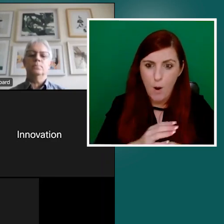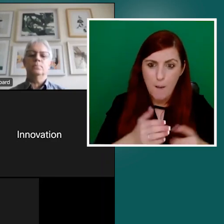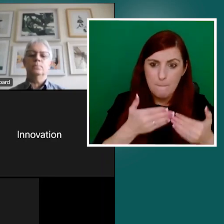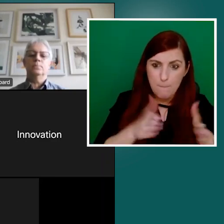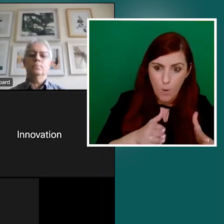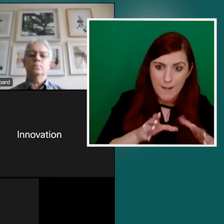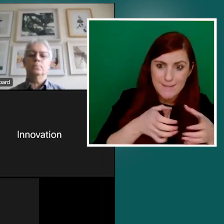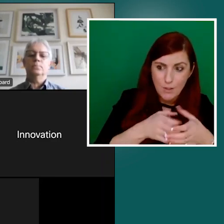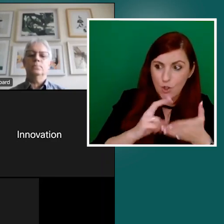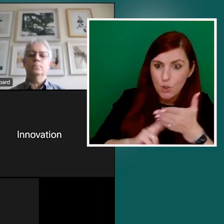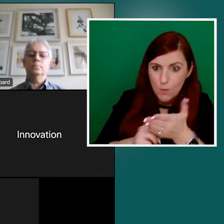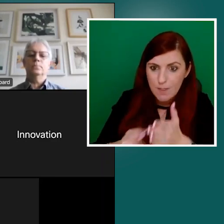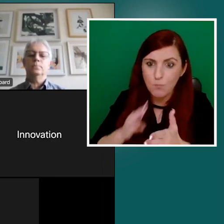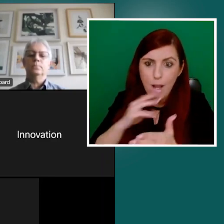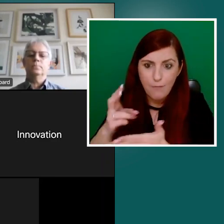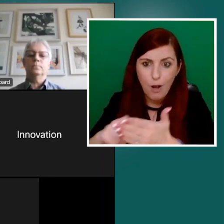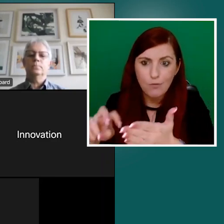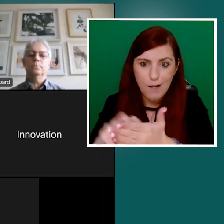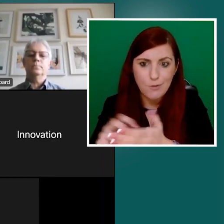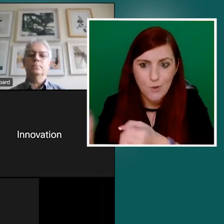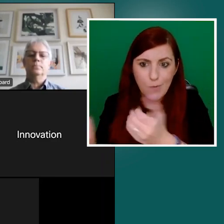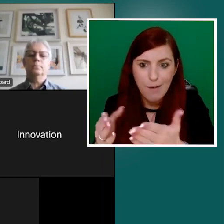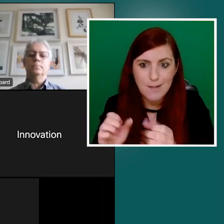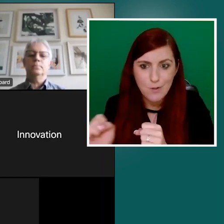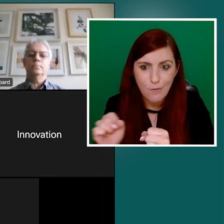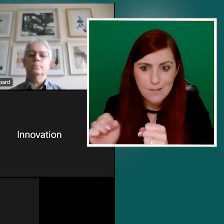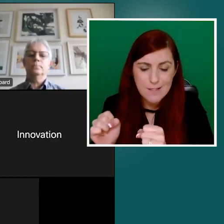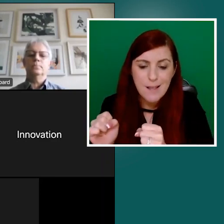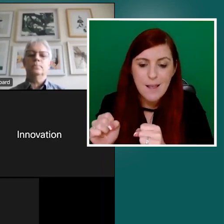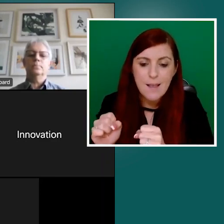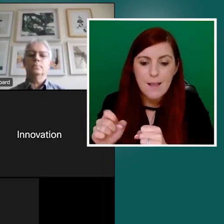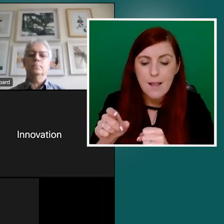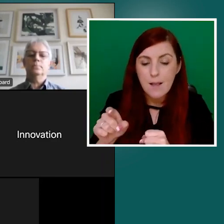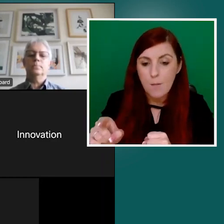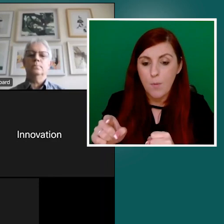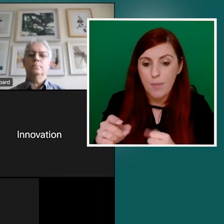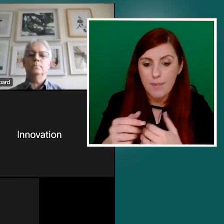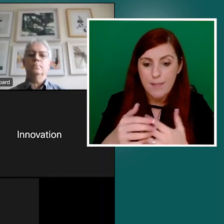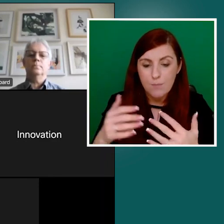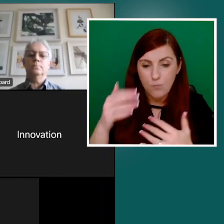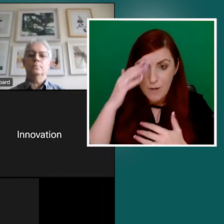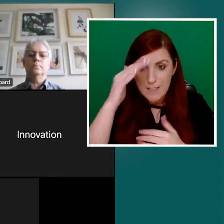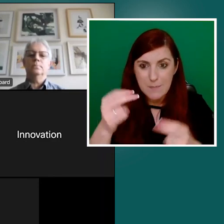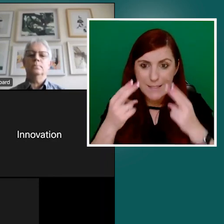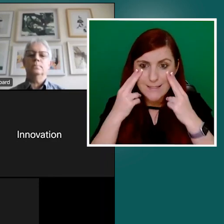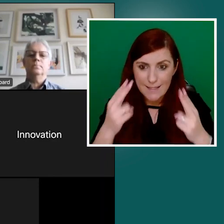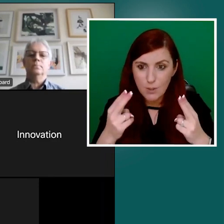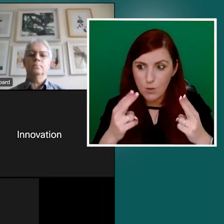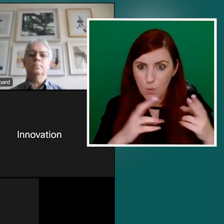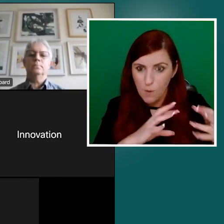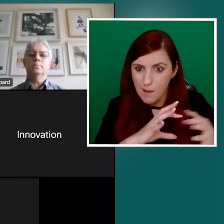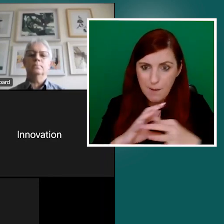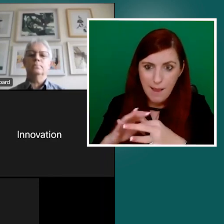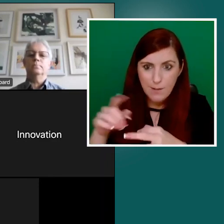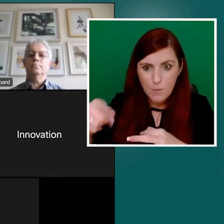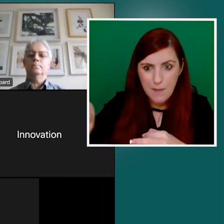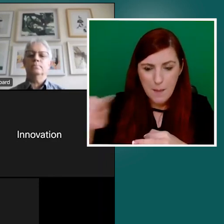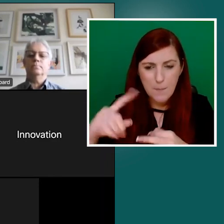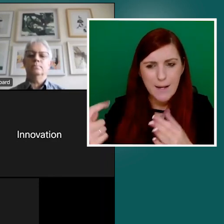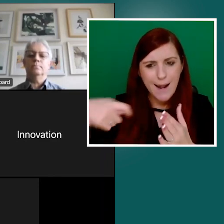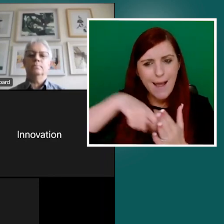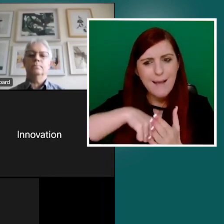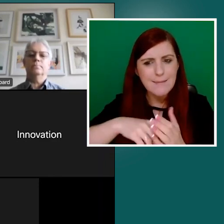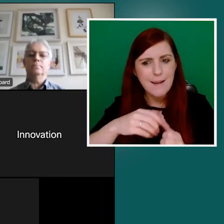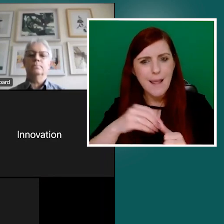these principles obviously need to apply, but it adds an extra dimension to the procurement challenge. I don't know if that's something from, from the